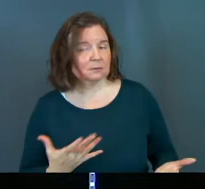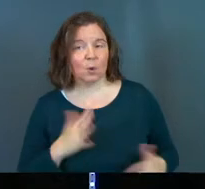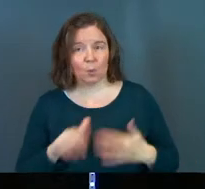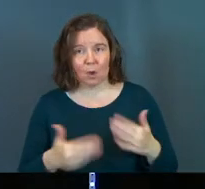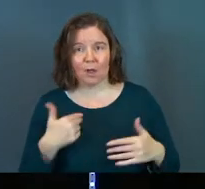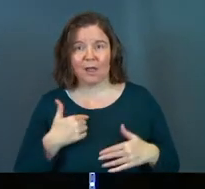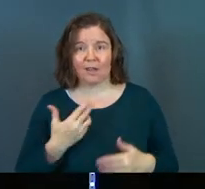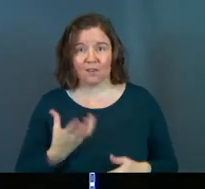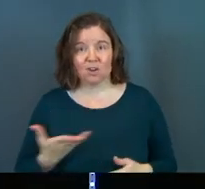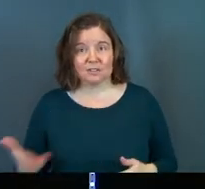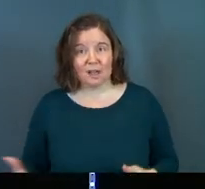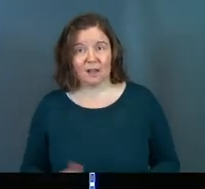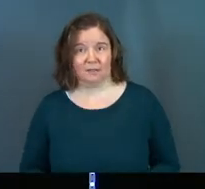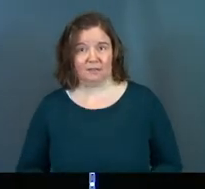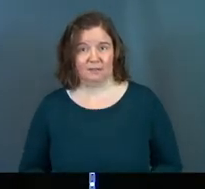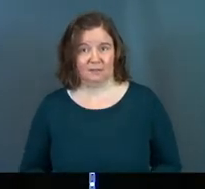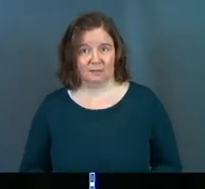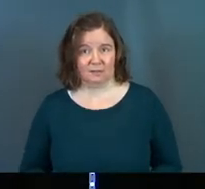We've all got our stuff.